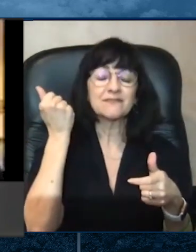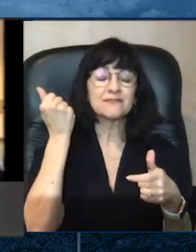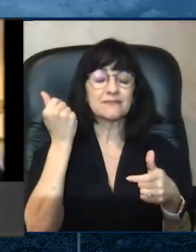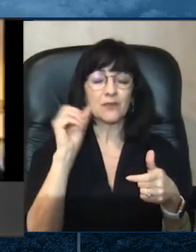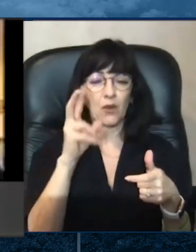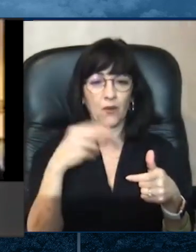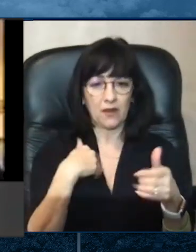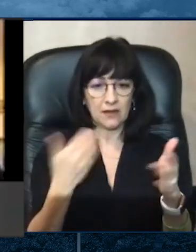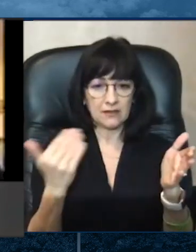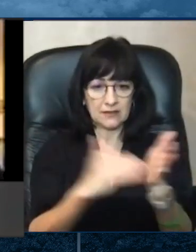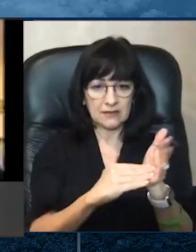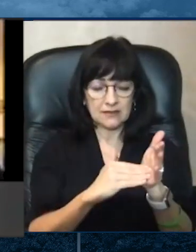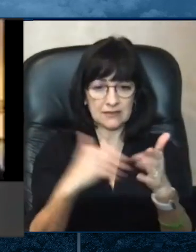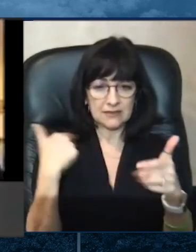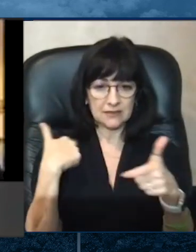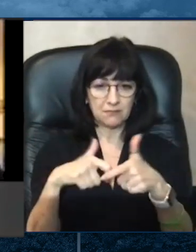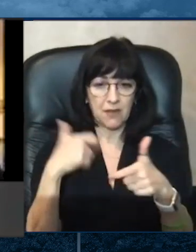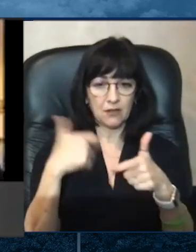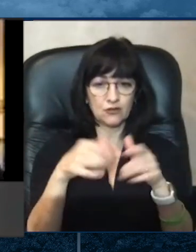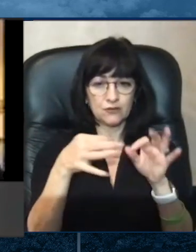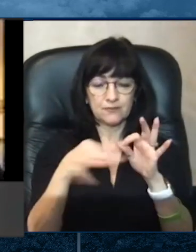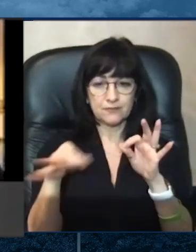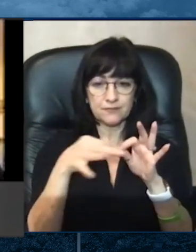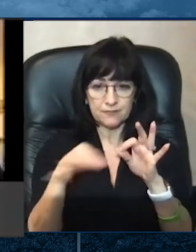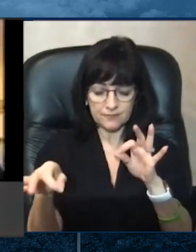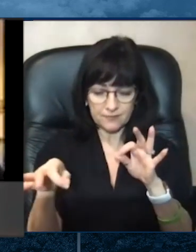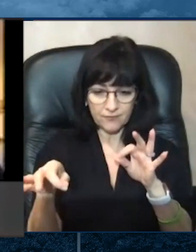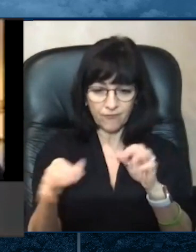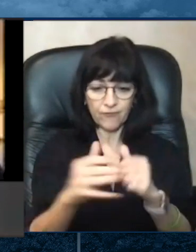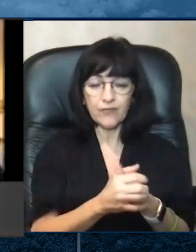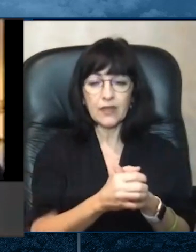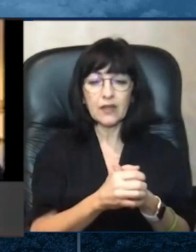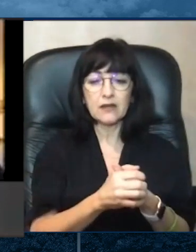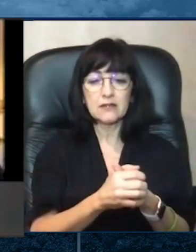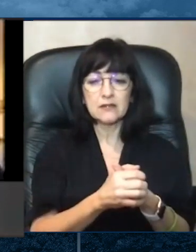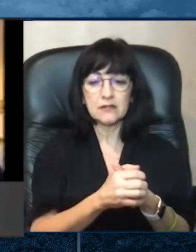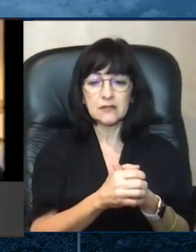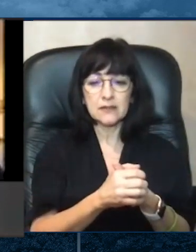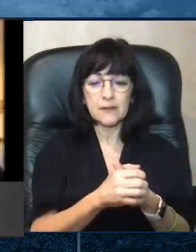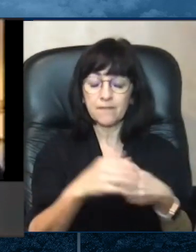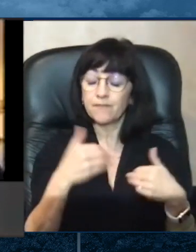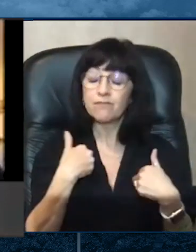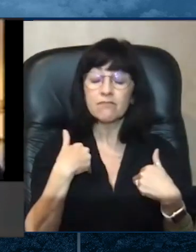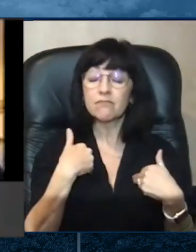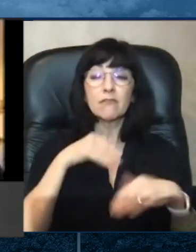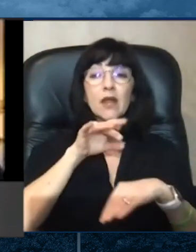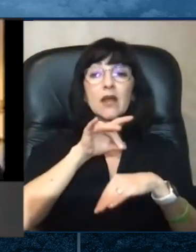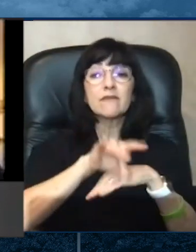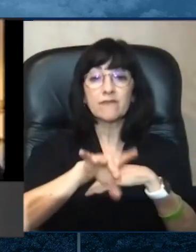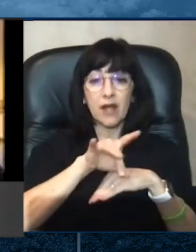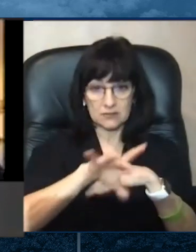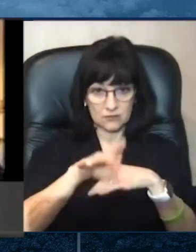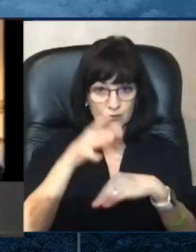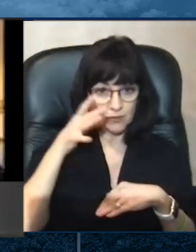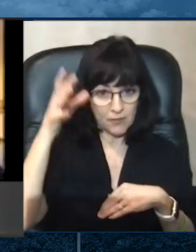So, a los padres le doy este consejo. I would they help with